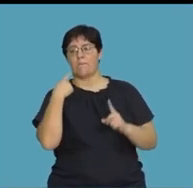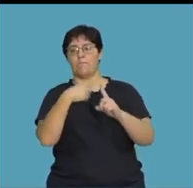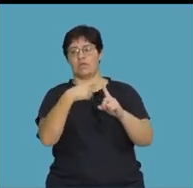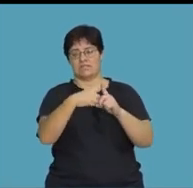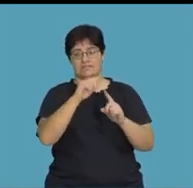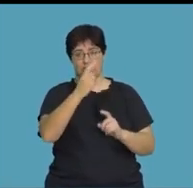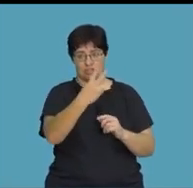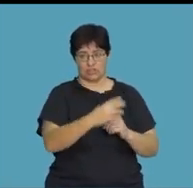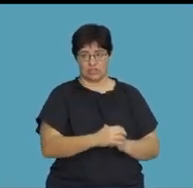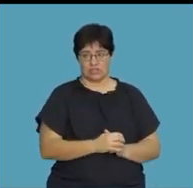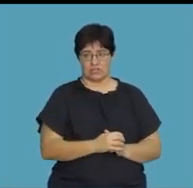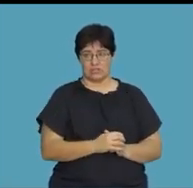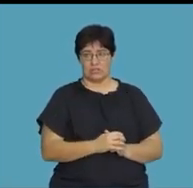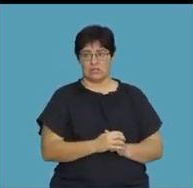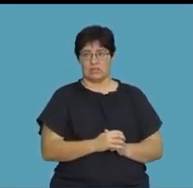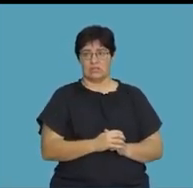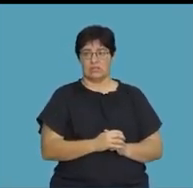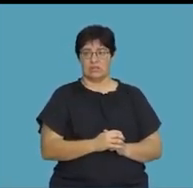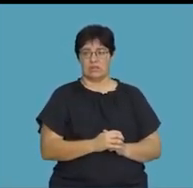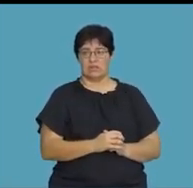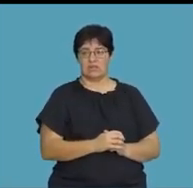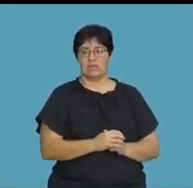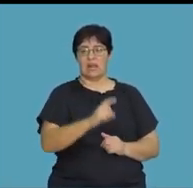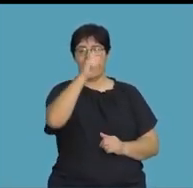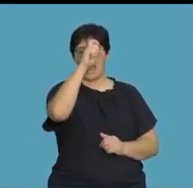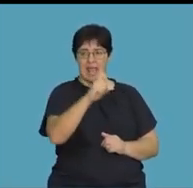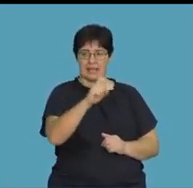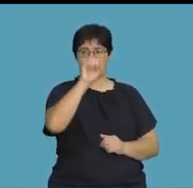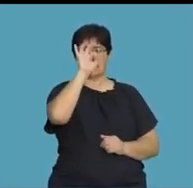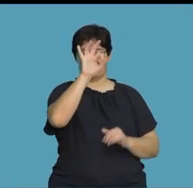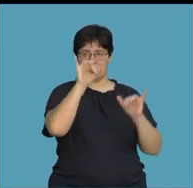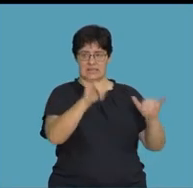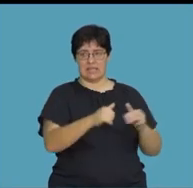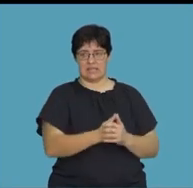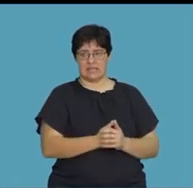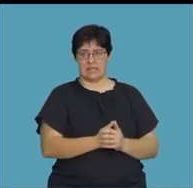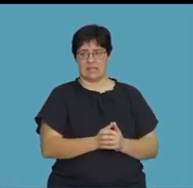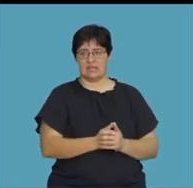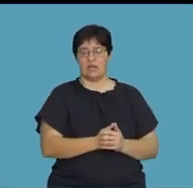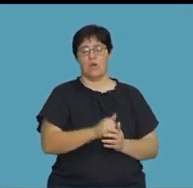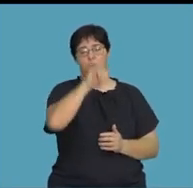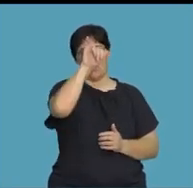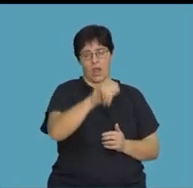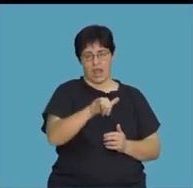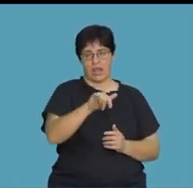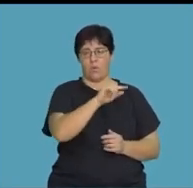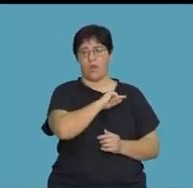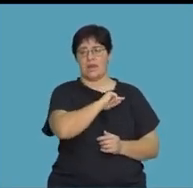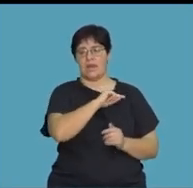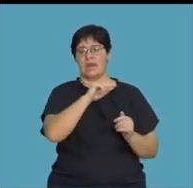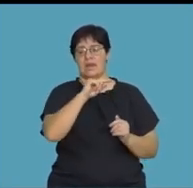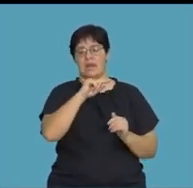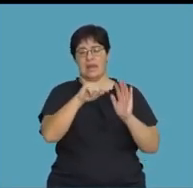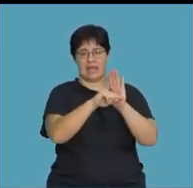therefore becomes a positive exponent. My x will remain with the 3 there and then my y must be a